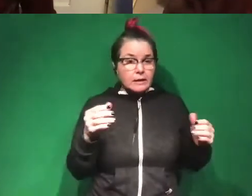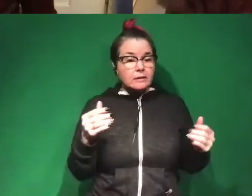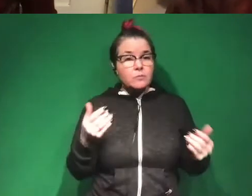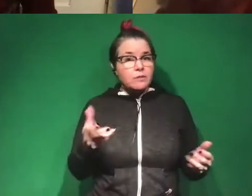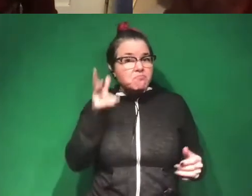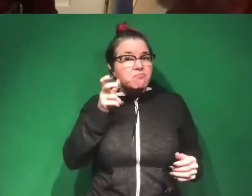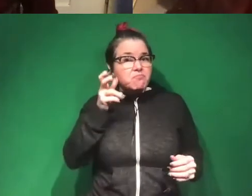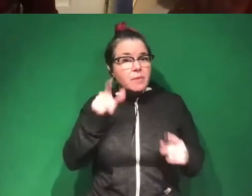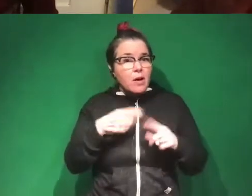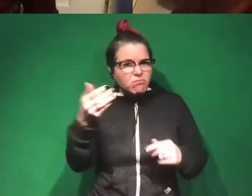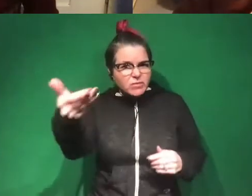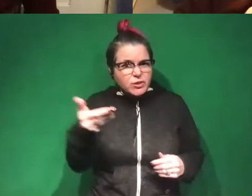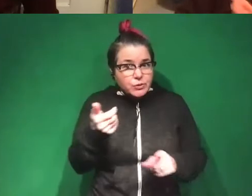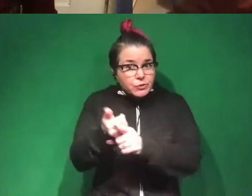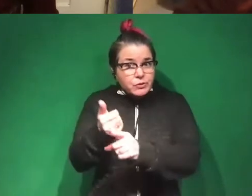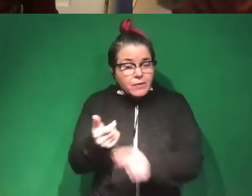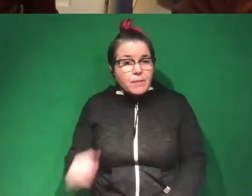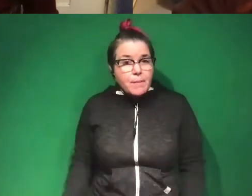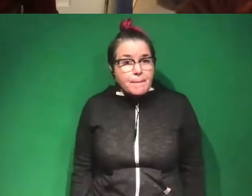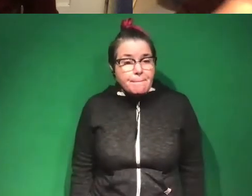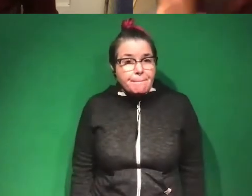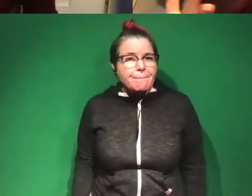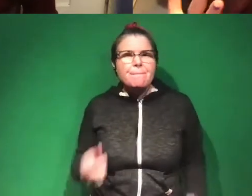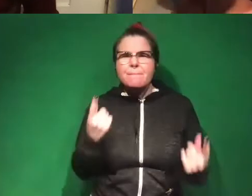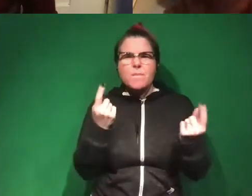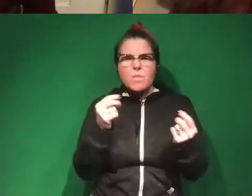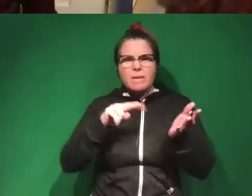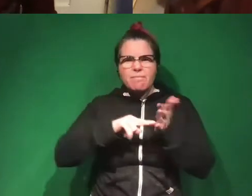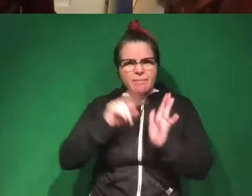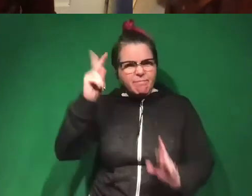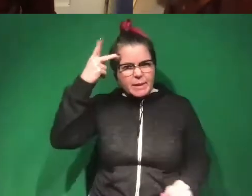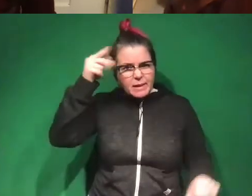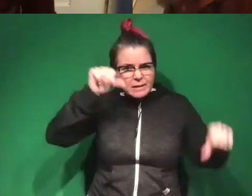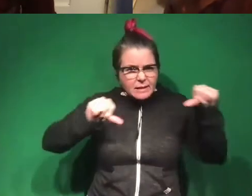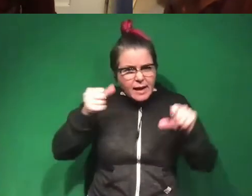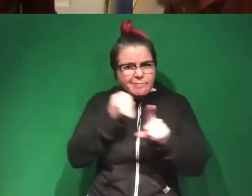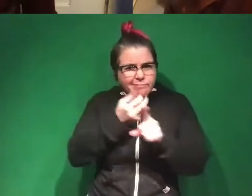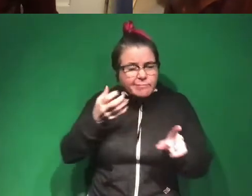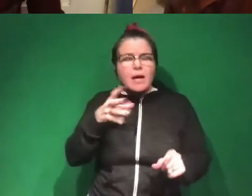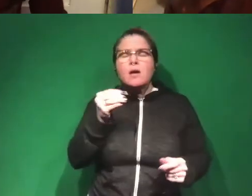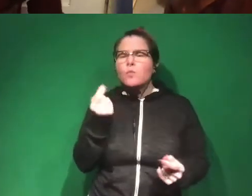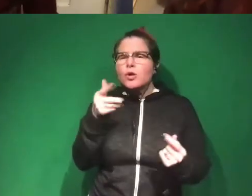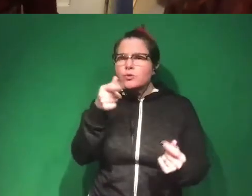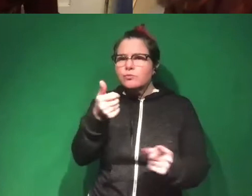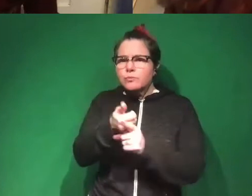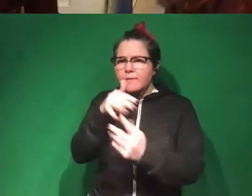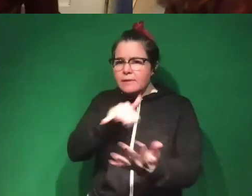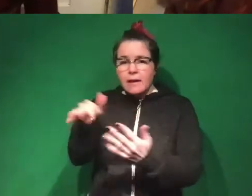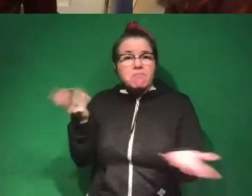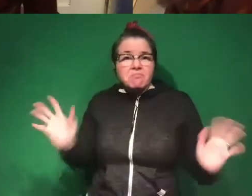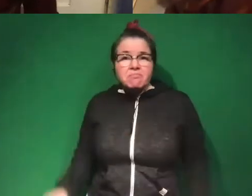all about it. So do you want to introduce yourself, what political science really is, what you all study and yeah,